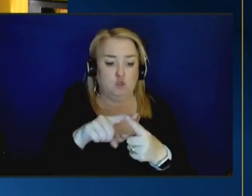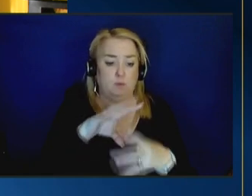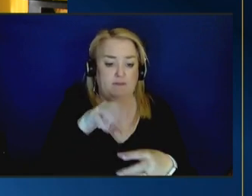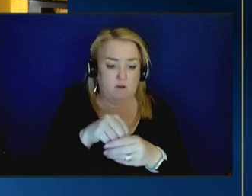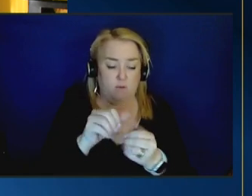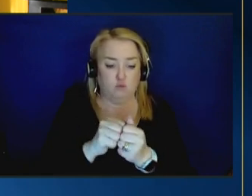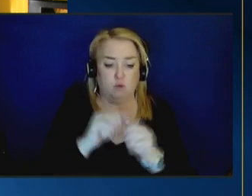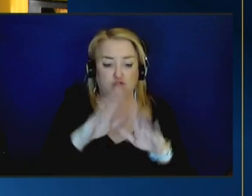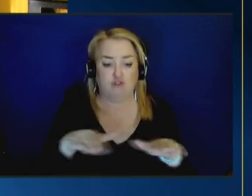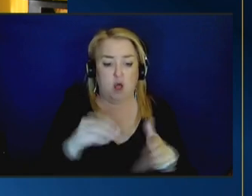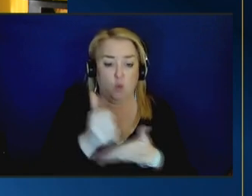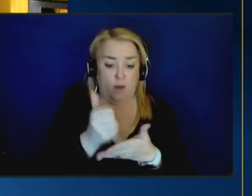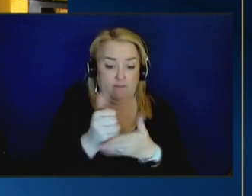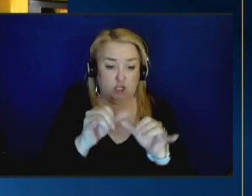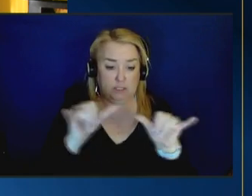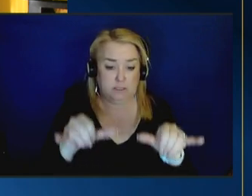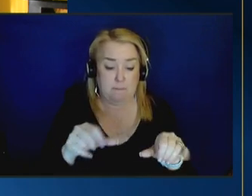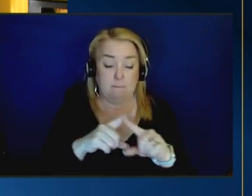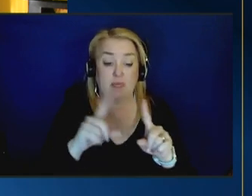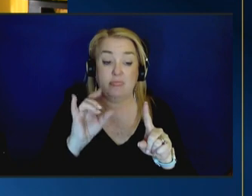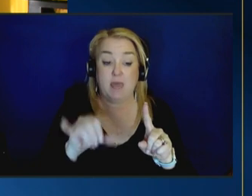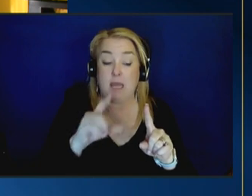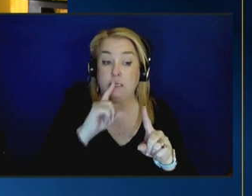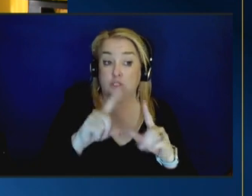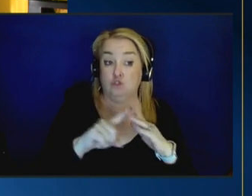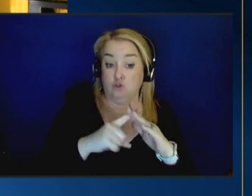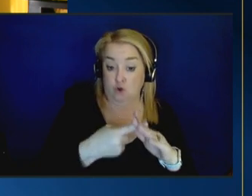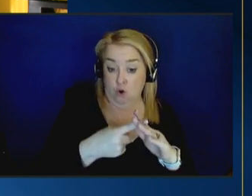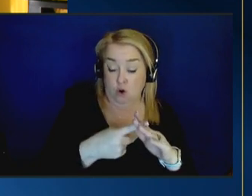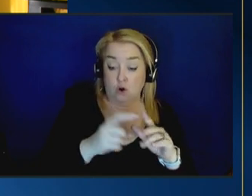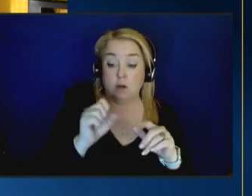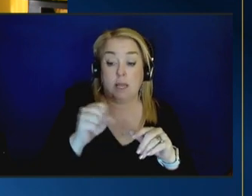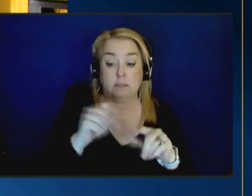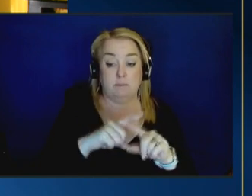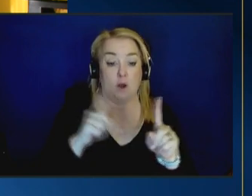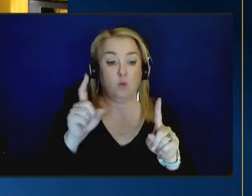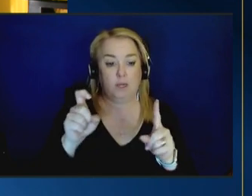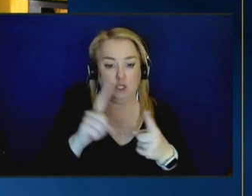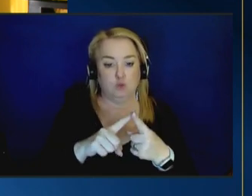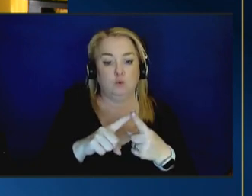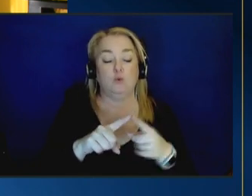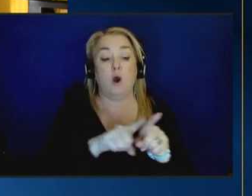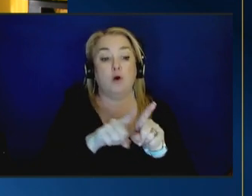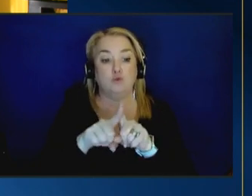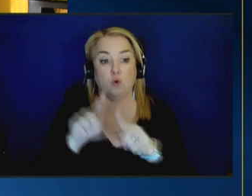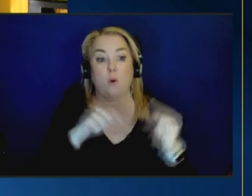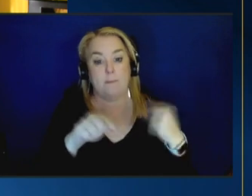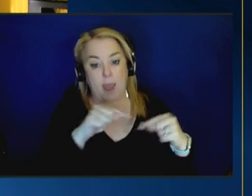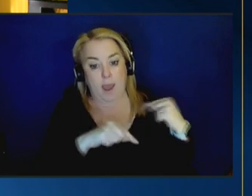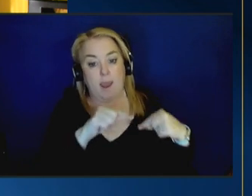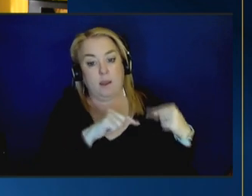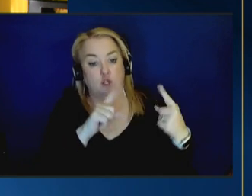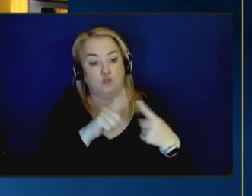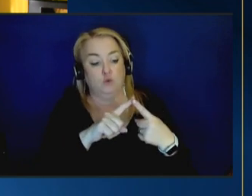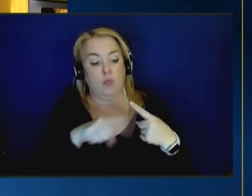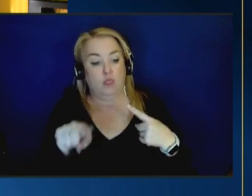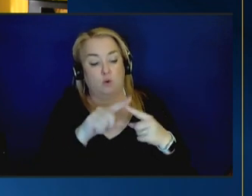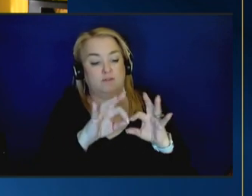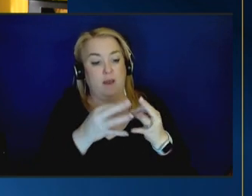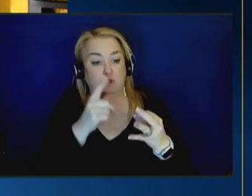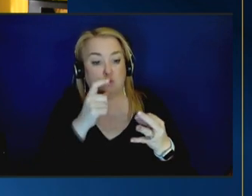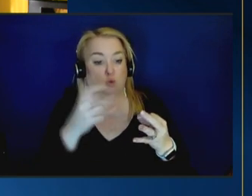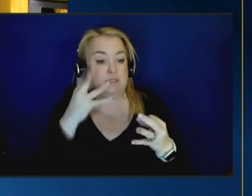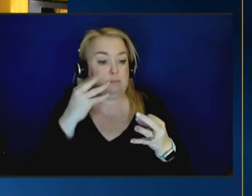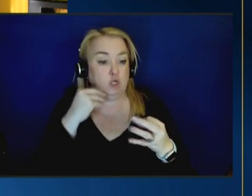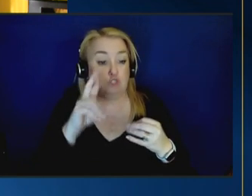the right place to anchor uh but i also think we've got to work backwards to those families that are experiencing more risk uh those families for